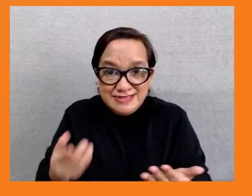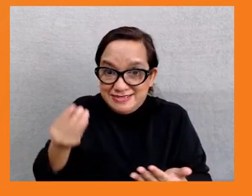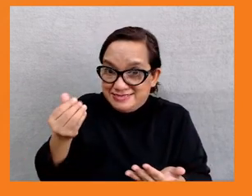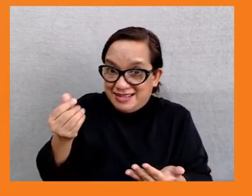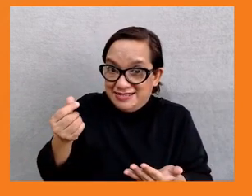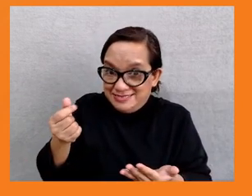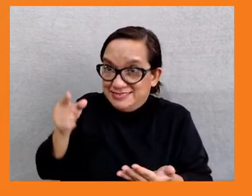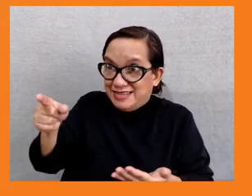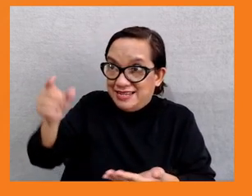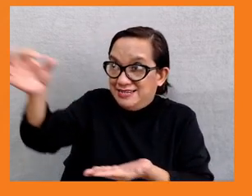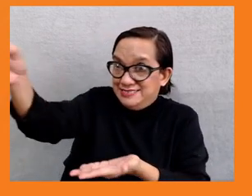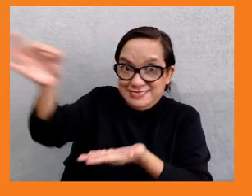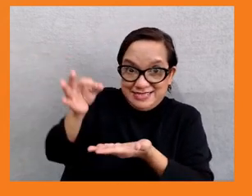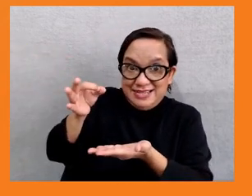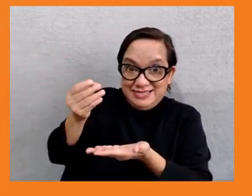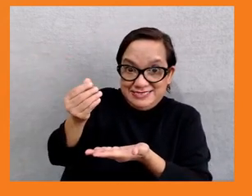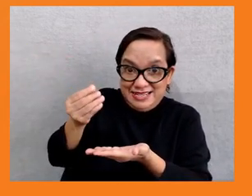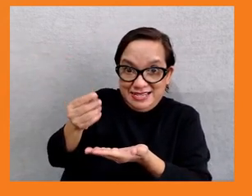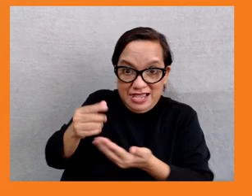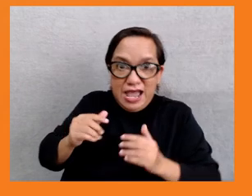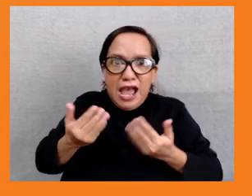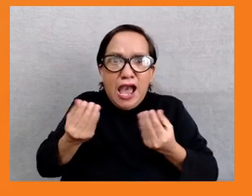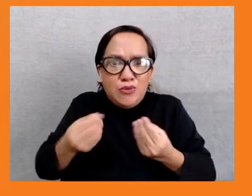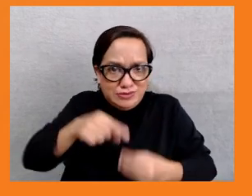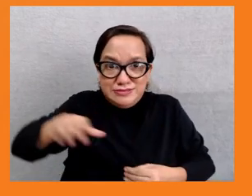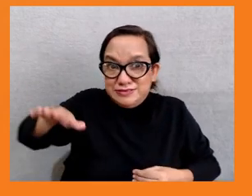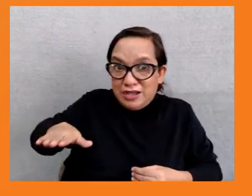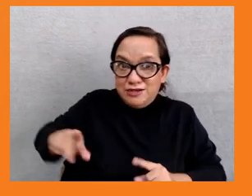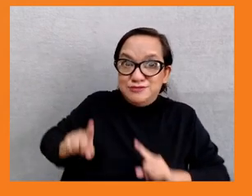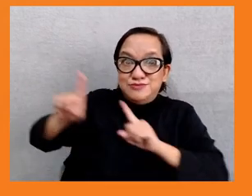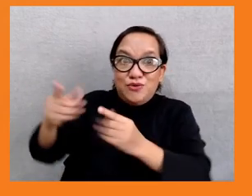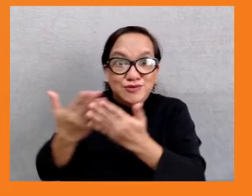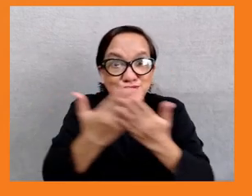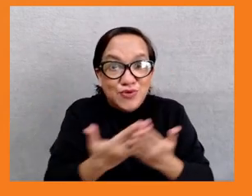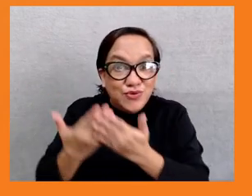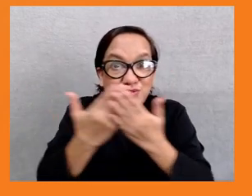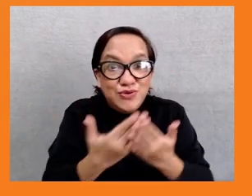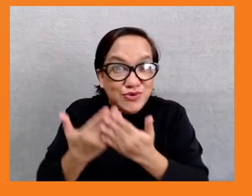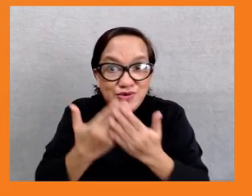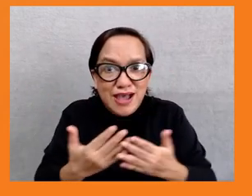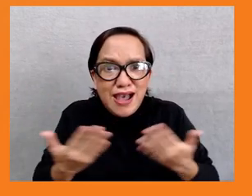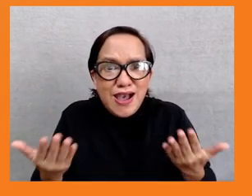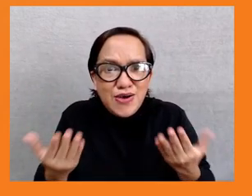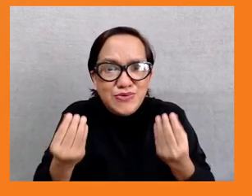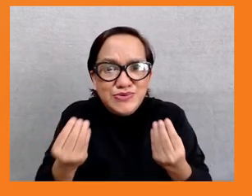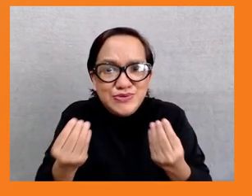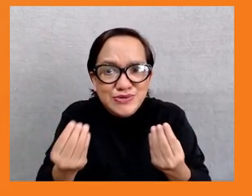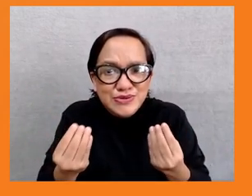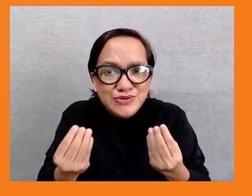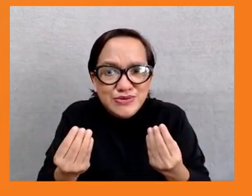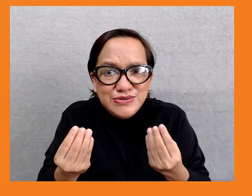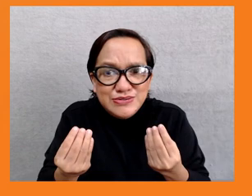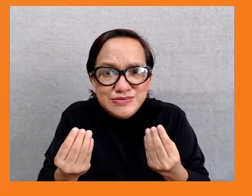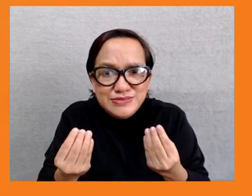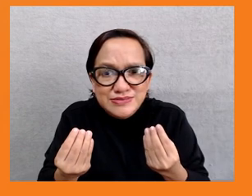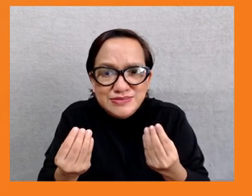was reduced by 6%. And it was unequal in the sense that on the left-hand side, you can